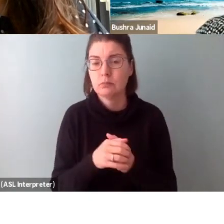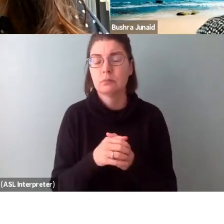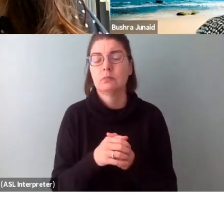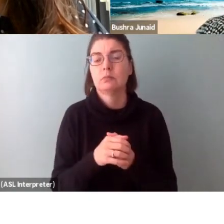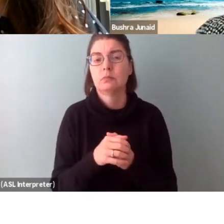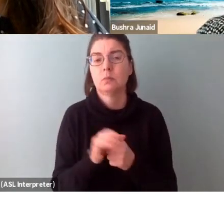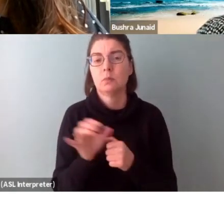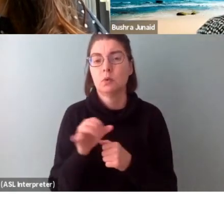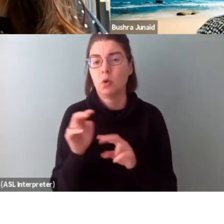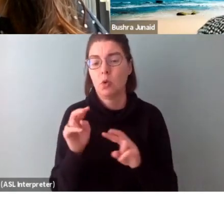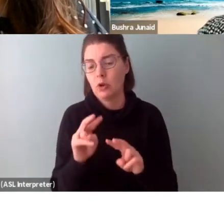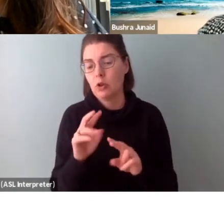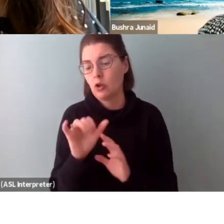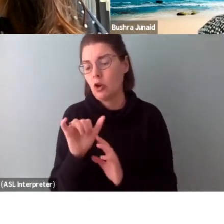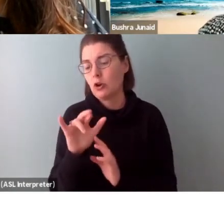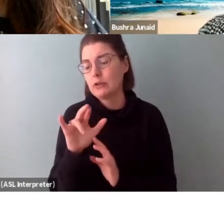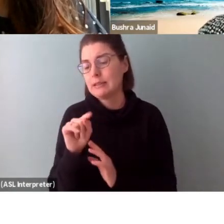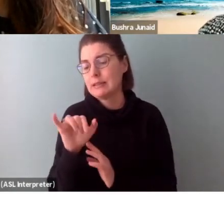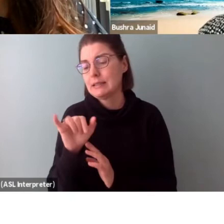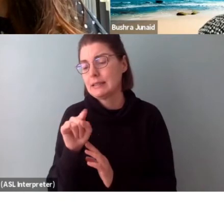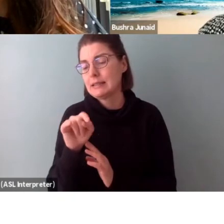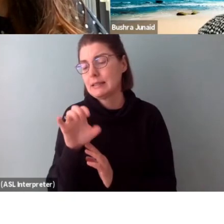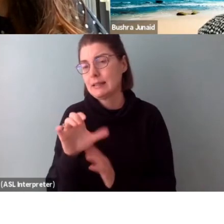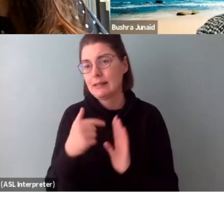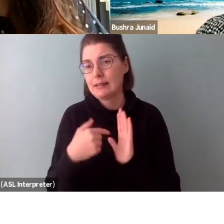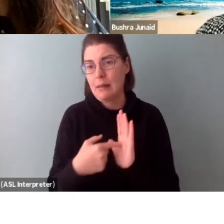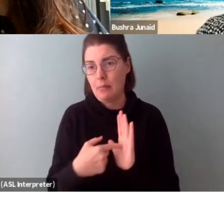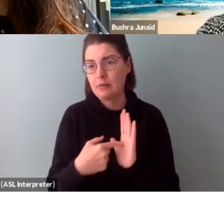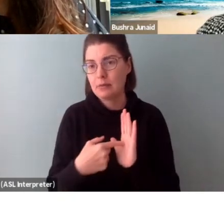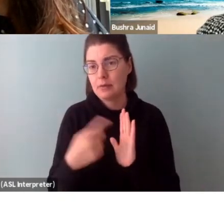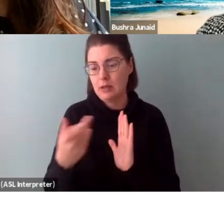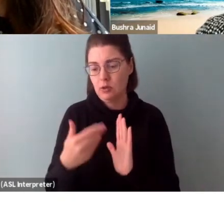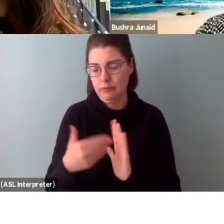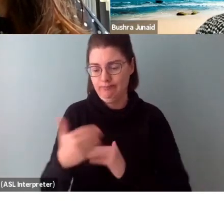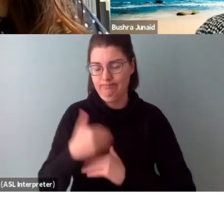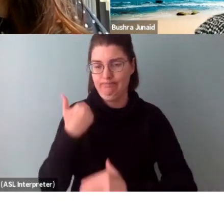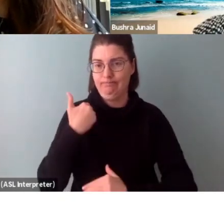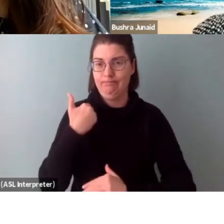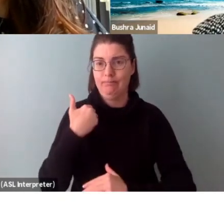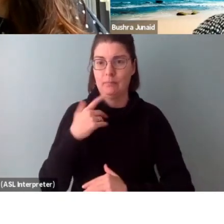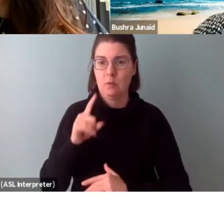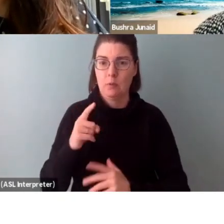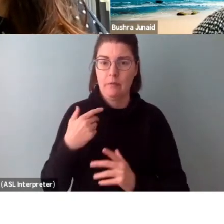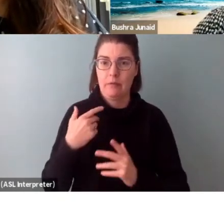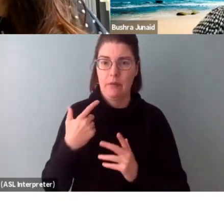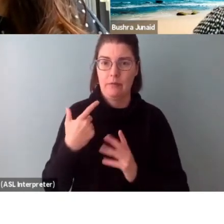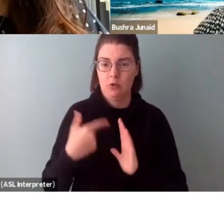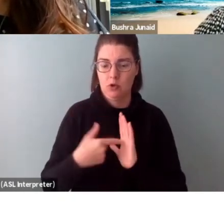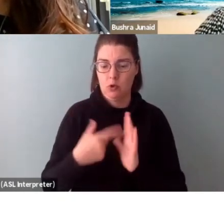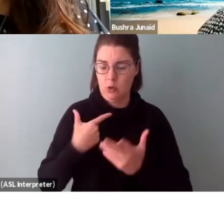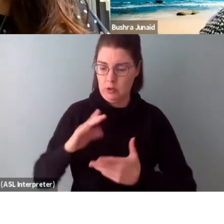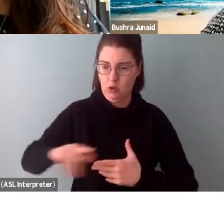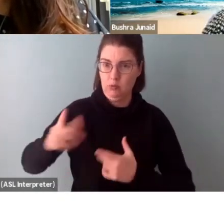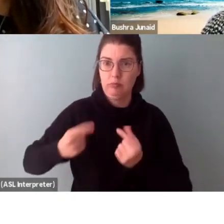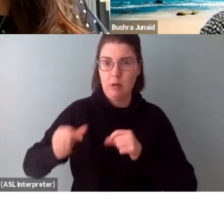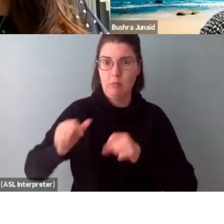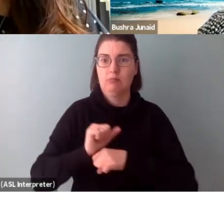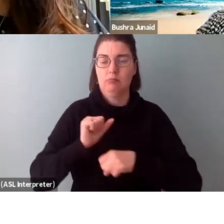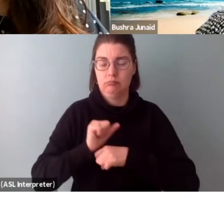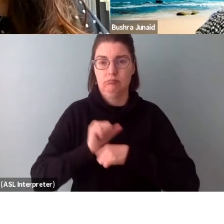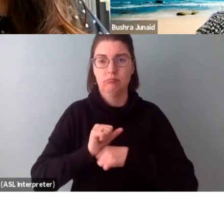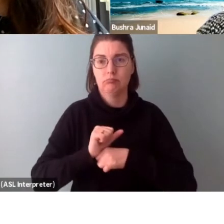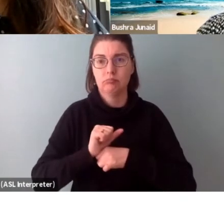at the artistic examples that you've submitted. So you have to have a body of work that you can